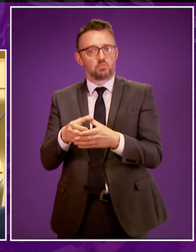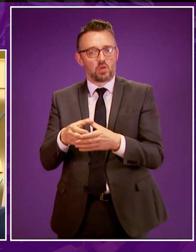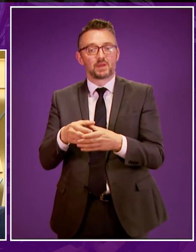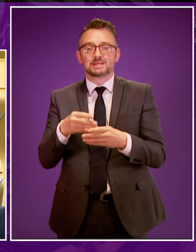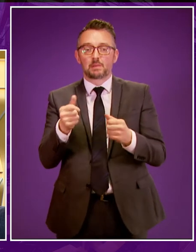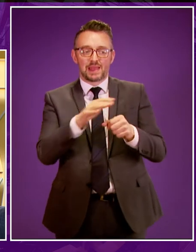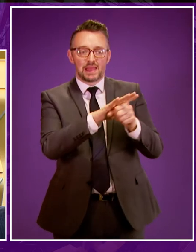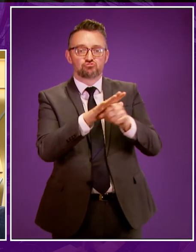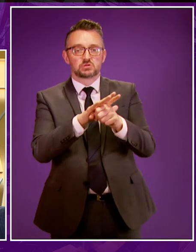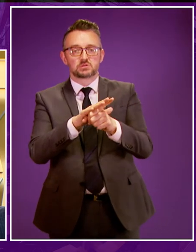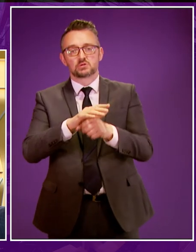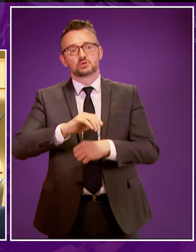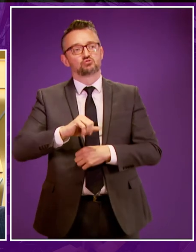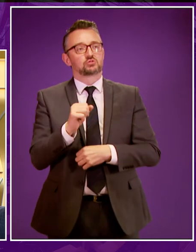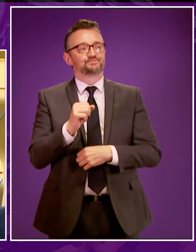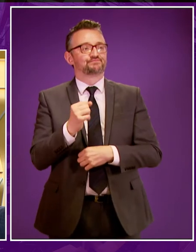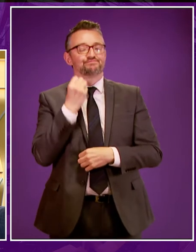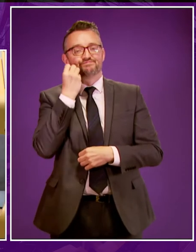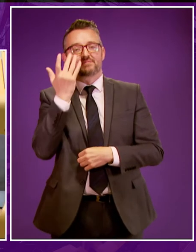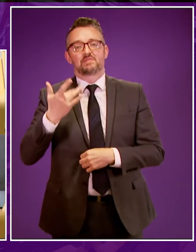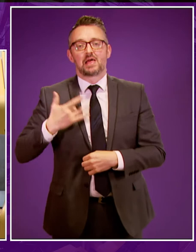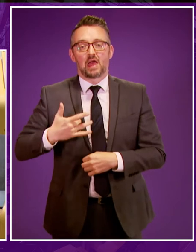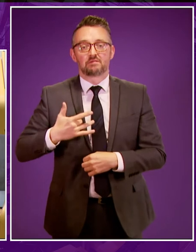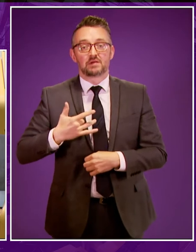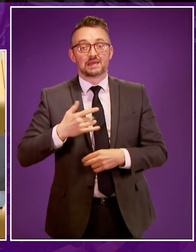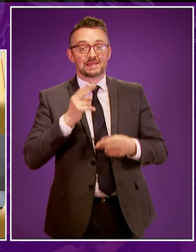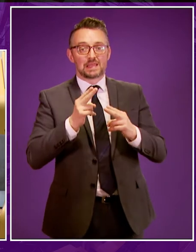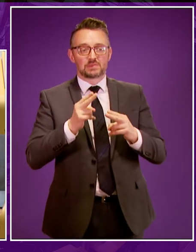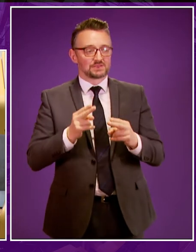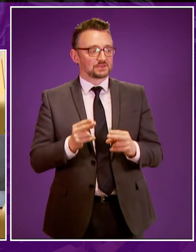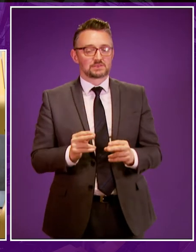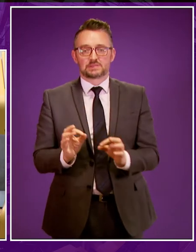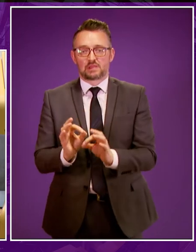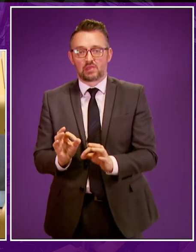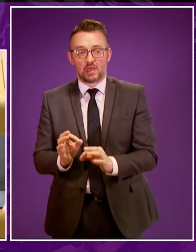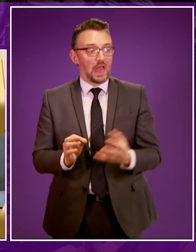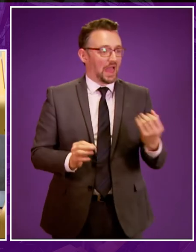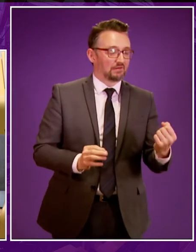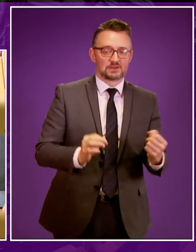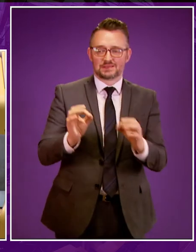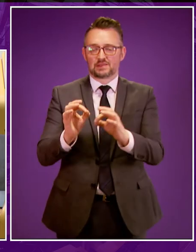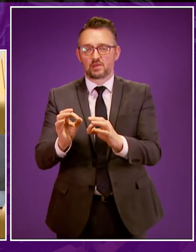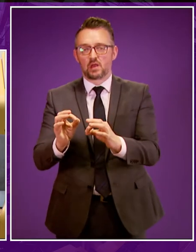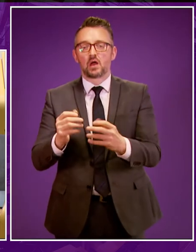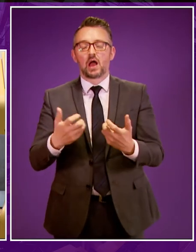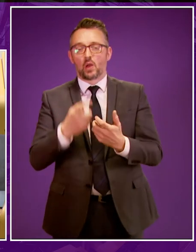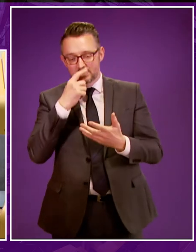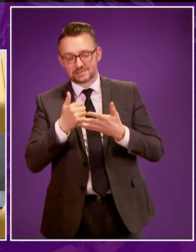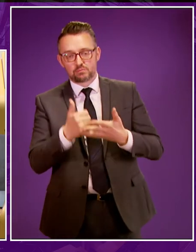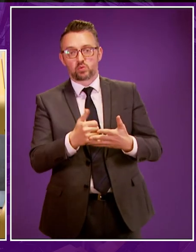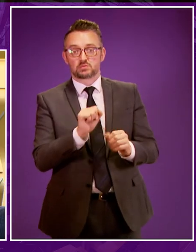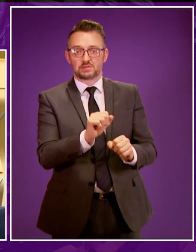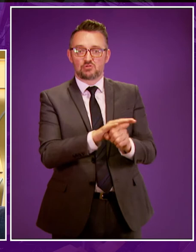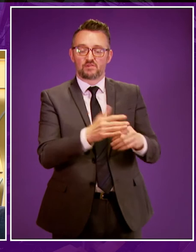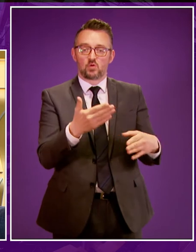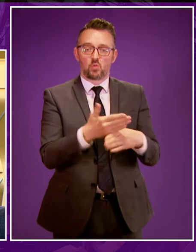within Scottish public life where there are not the level of interpreters that we would want to see to be able to support the kind of work which John Finney highlights